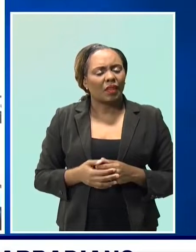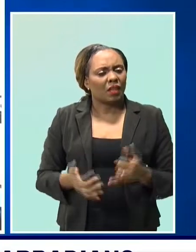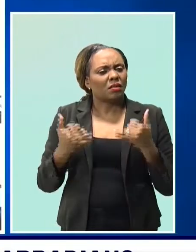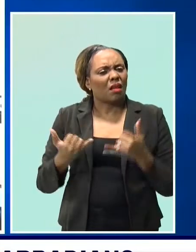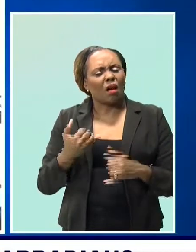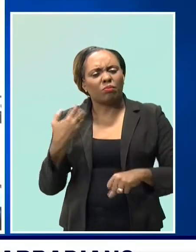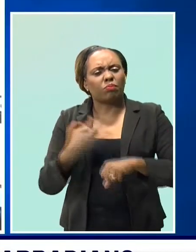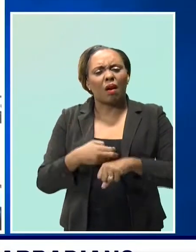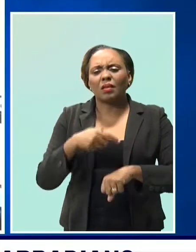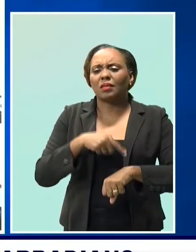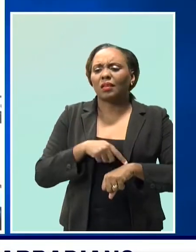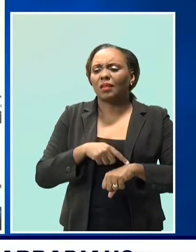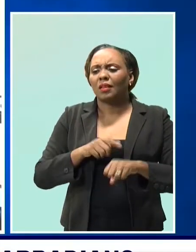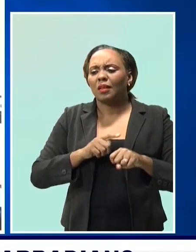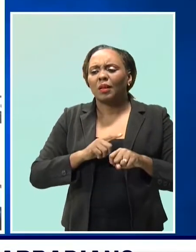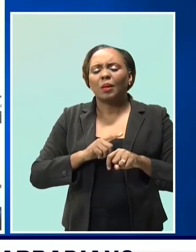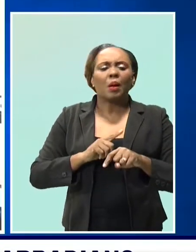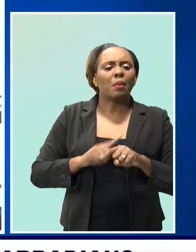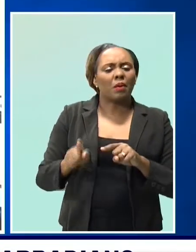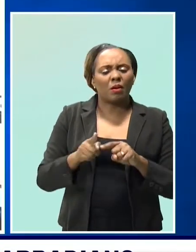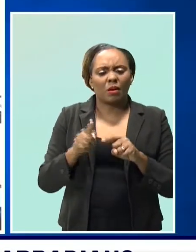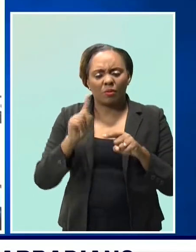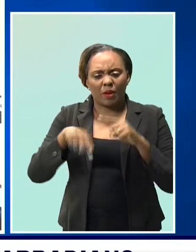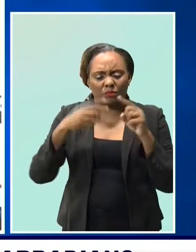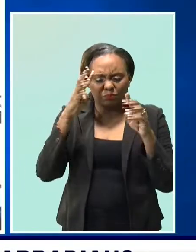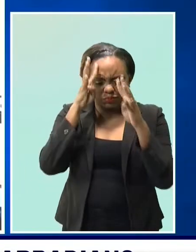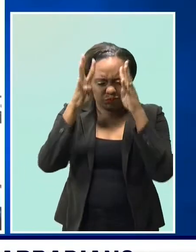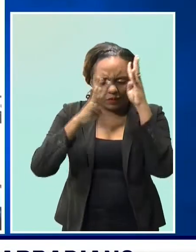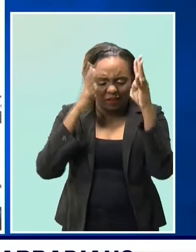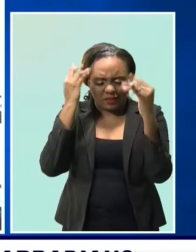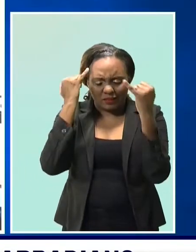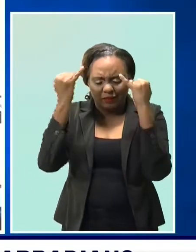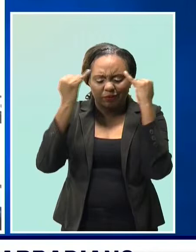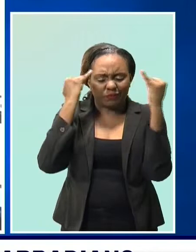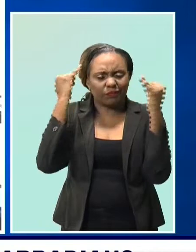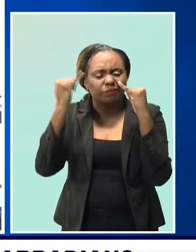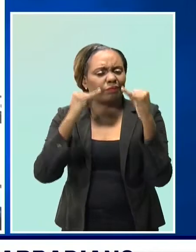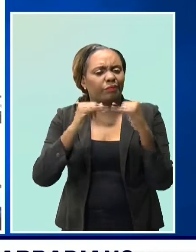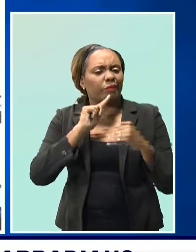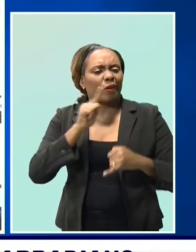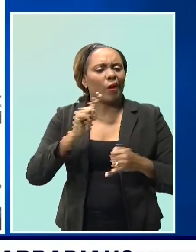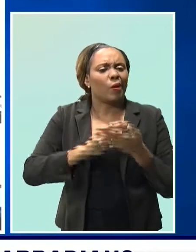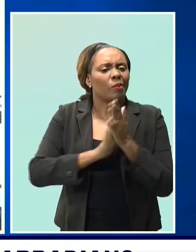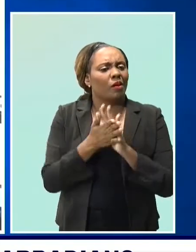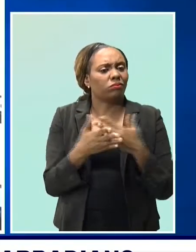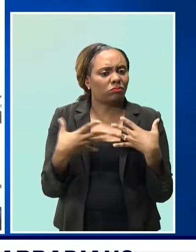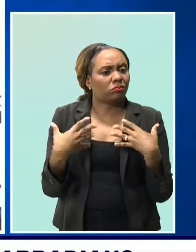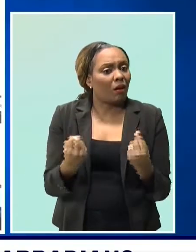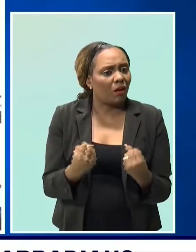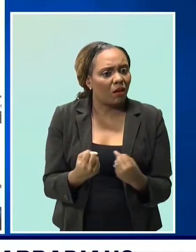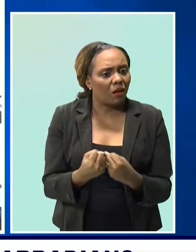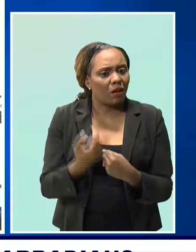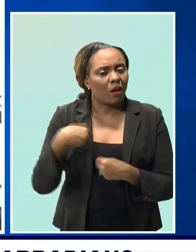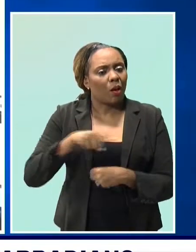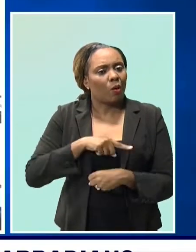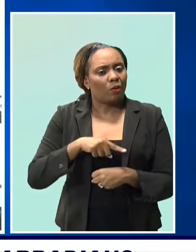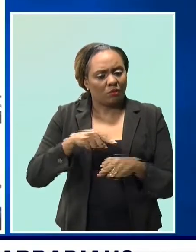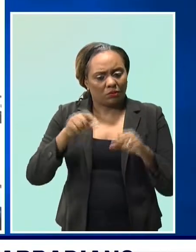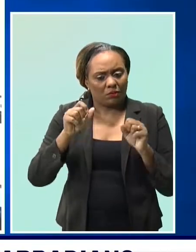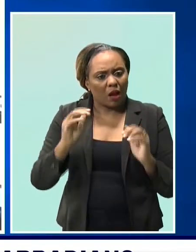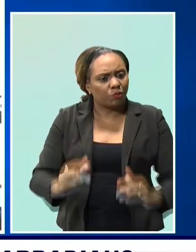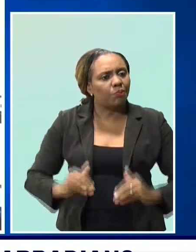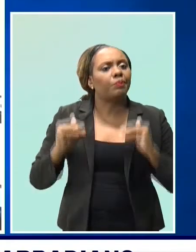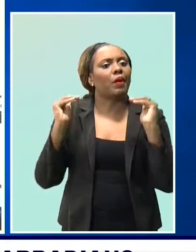that heroes and heroines emerge. It is in times like this that a country can rise to have its finest